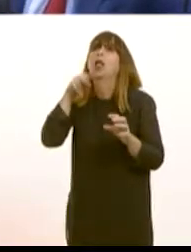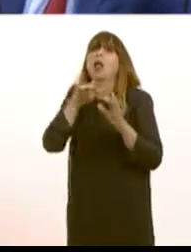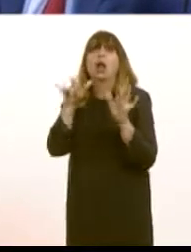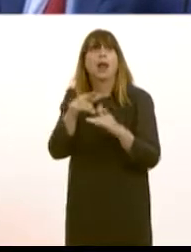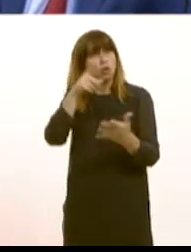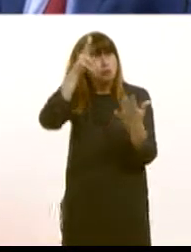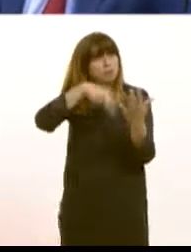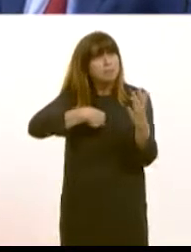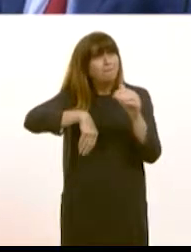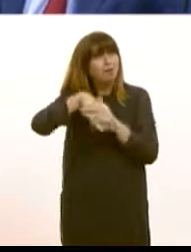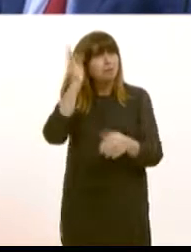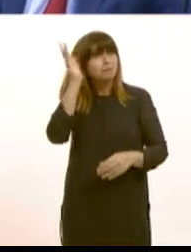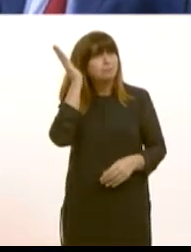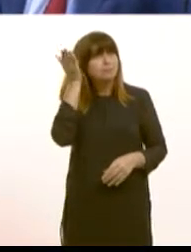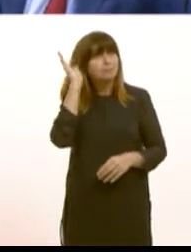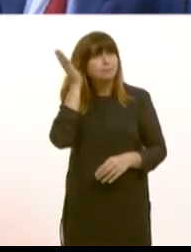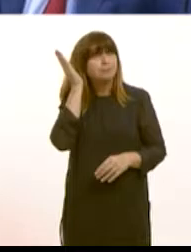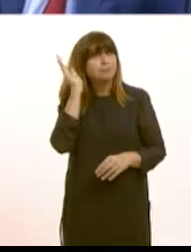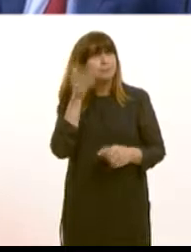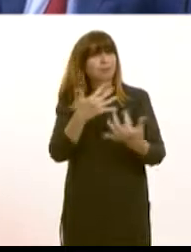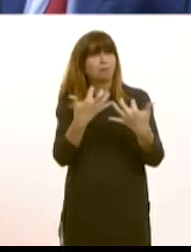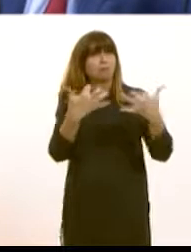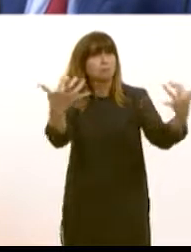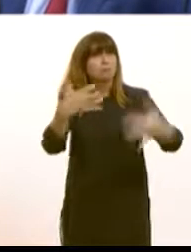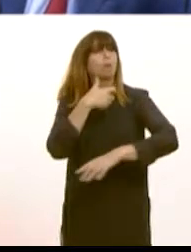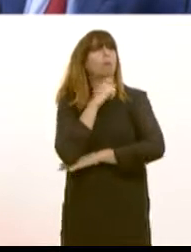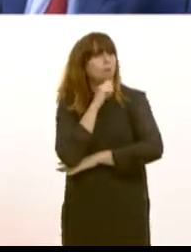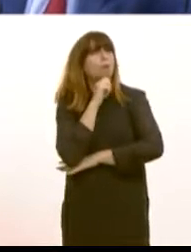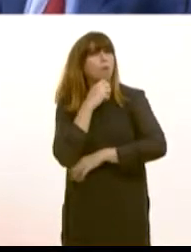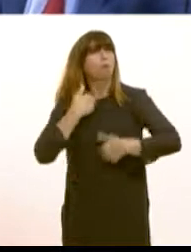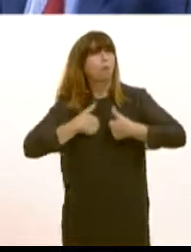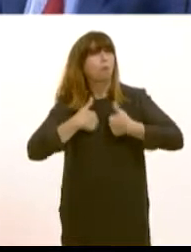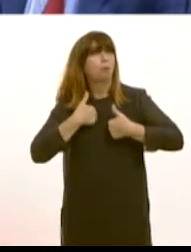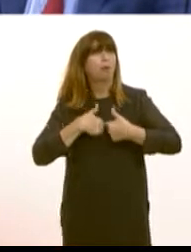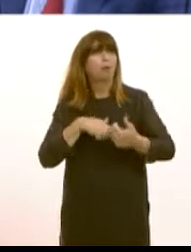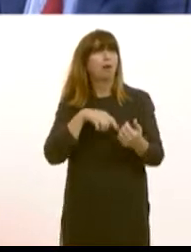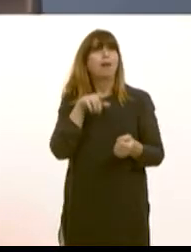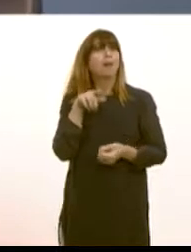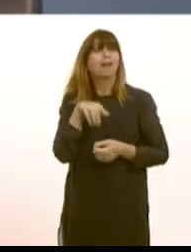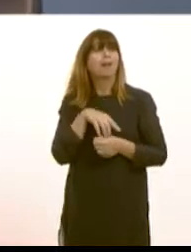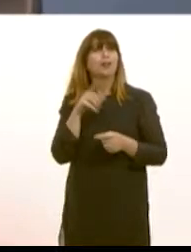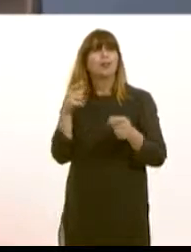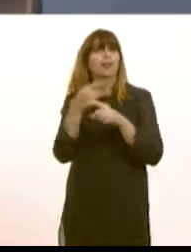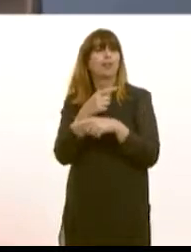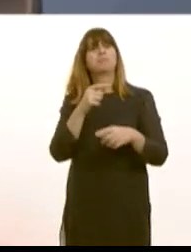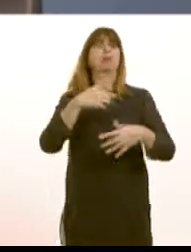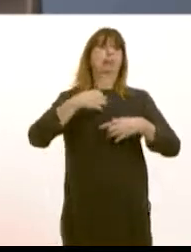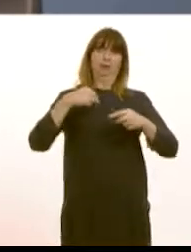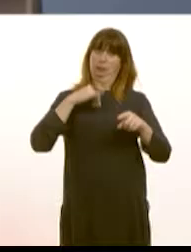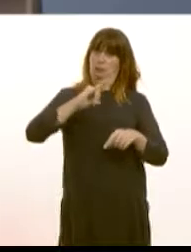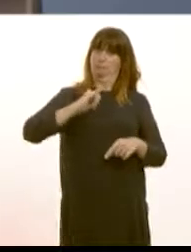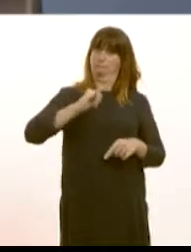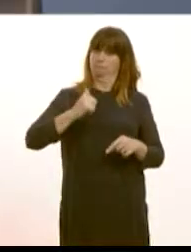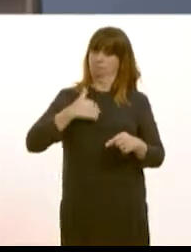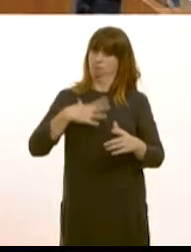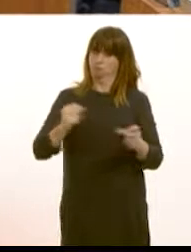the speech it was read with some interest by people who were there and he will see it's not quite what he makes it out to be like him I want to make sure the